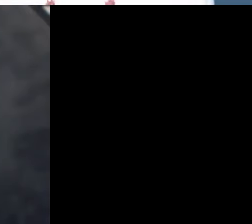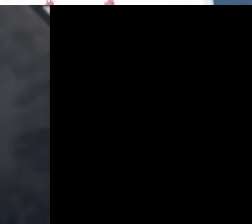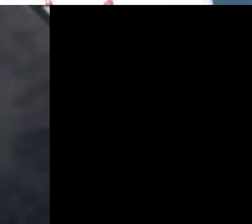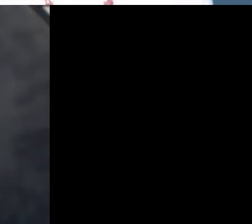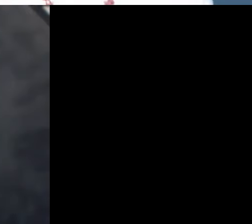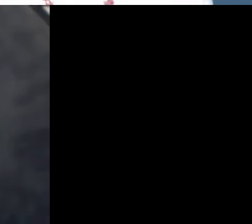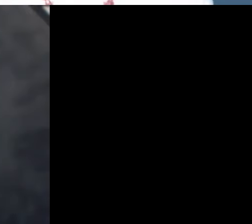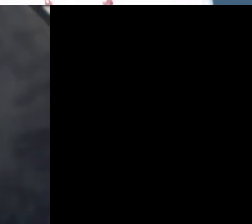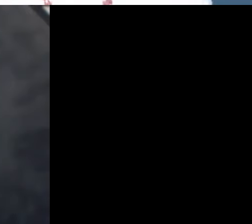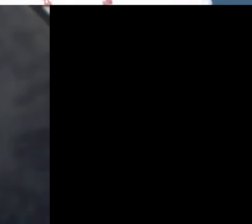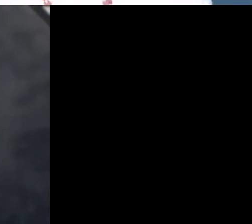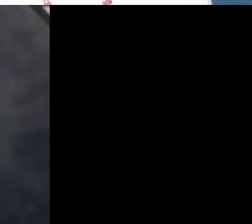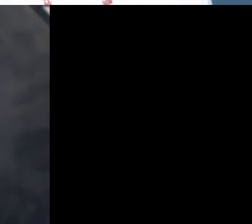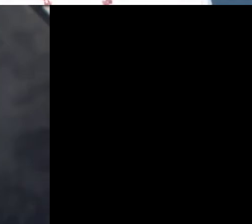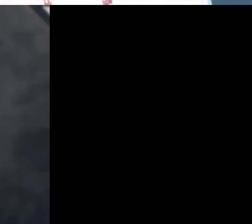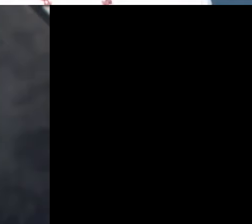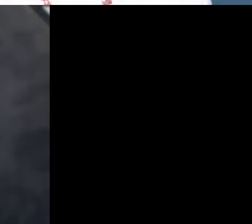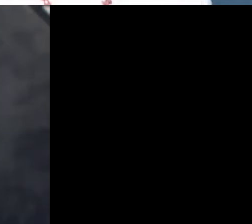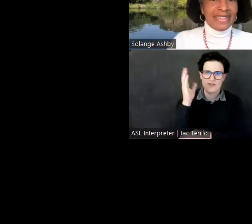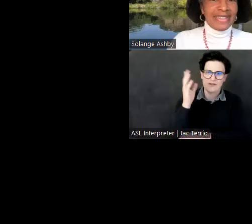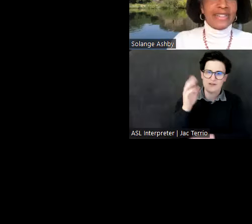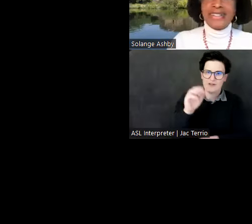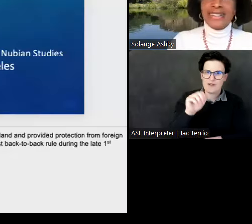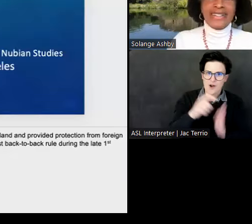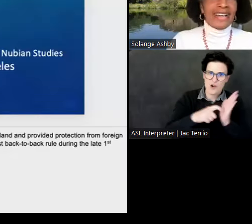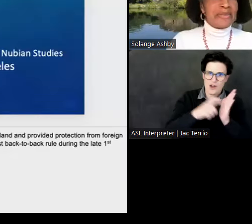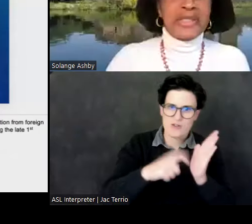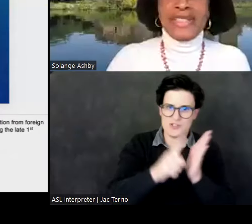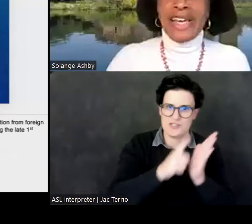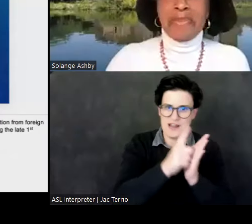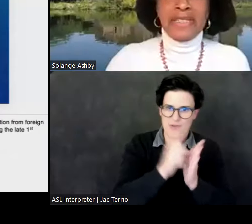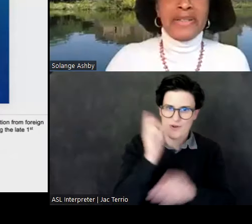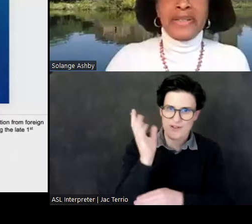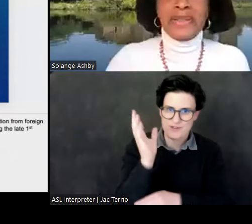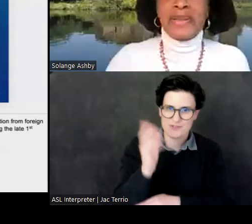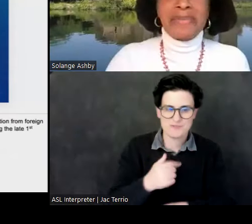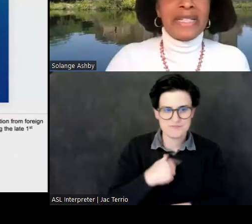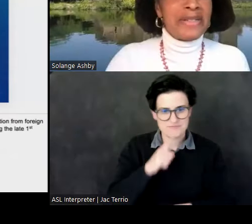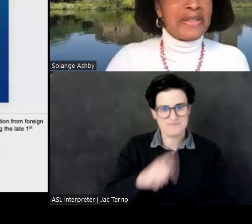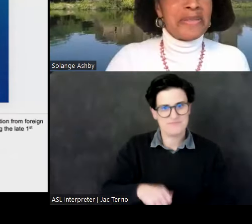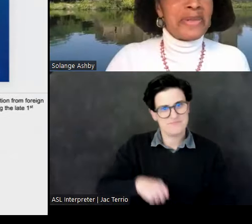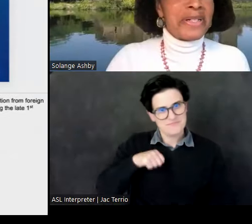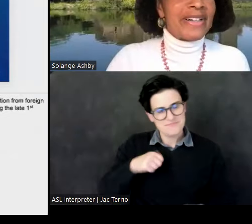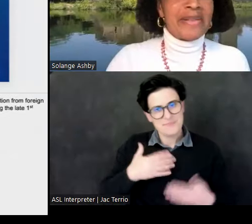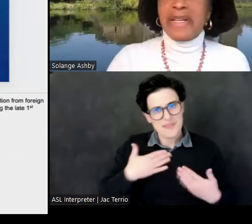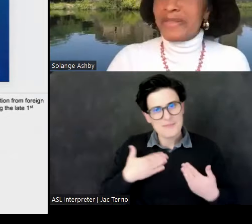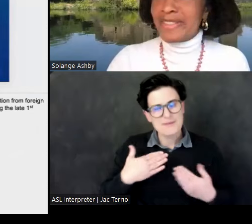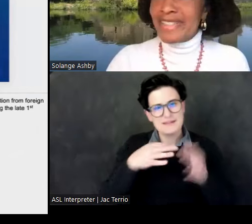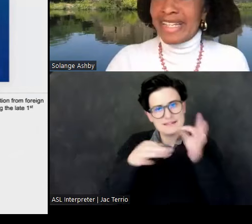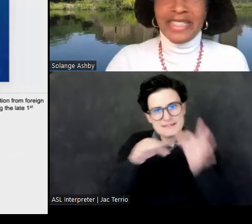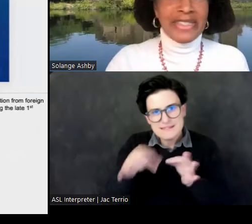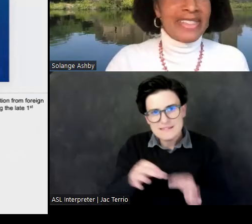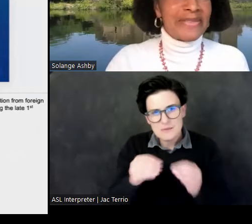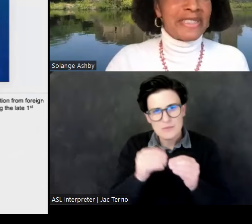this month's Archaeology Hour lecture. I'm really happy to tell you some more about